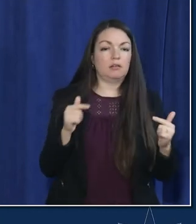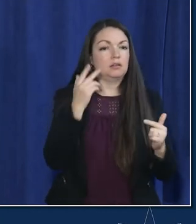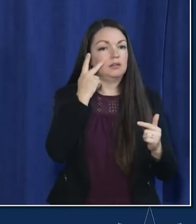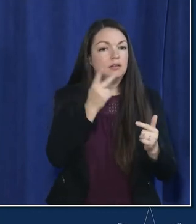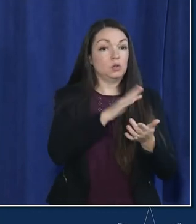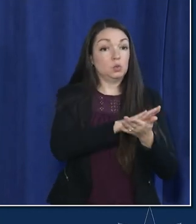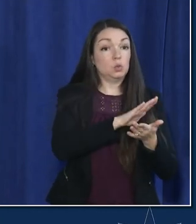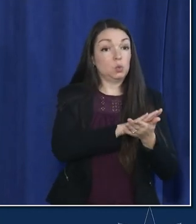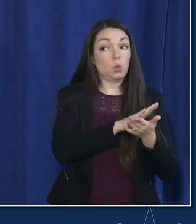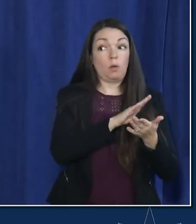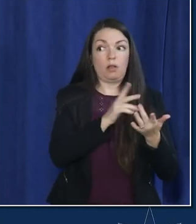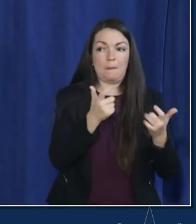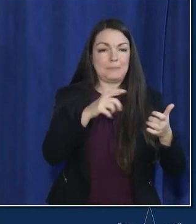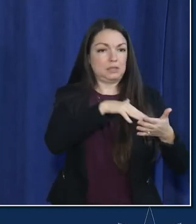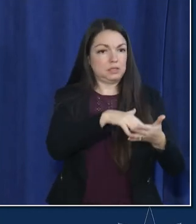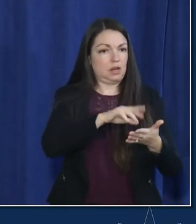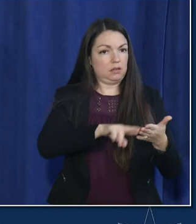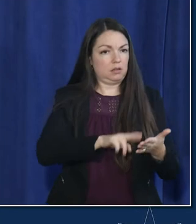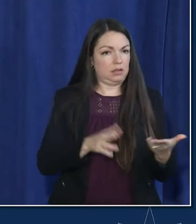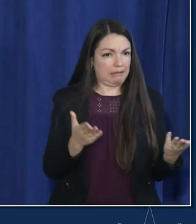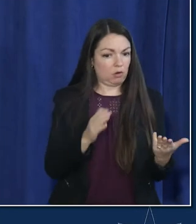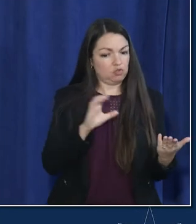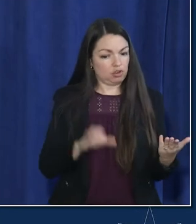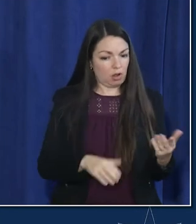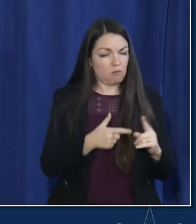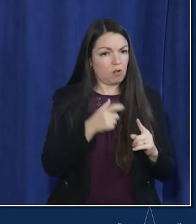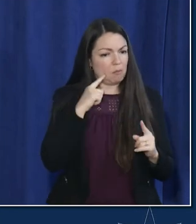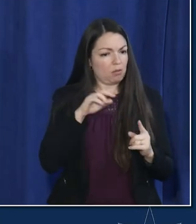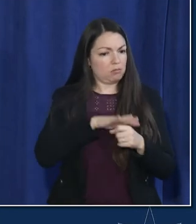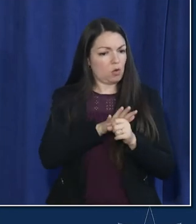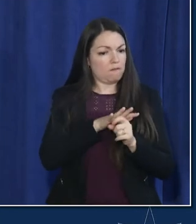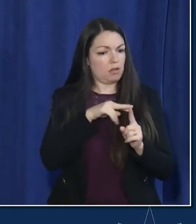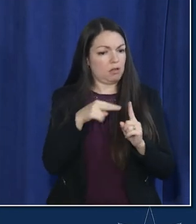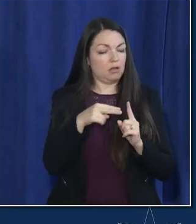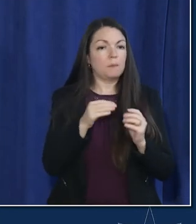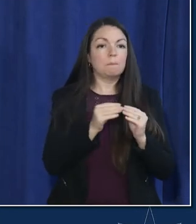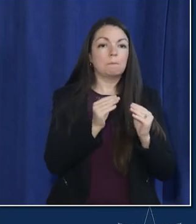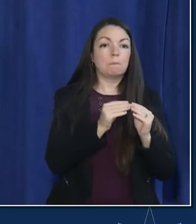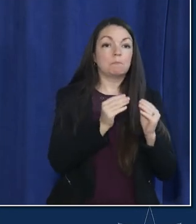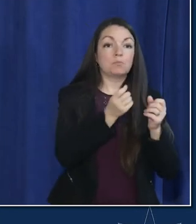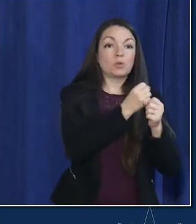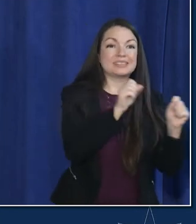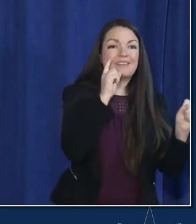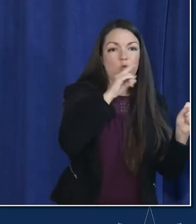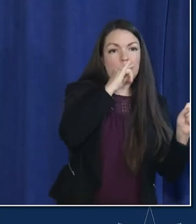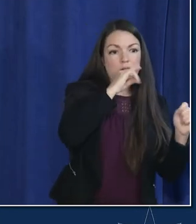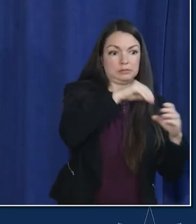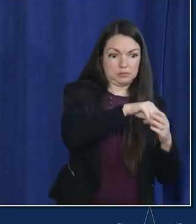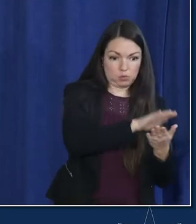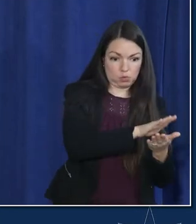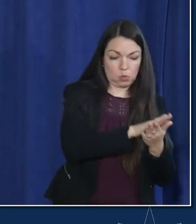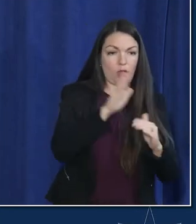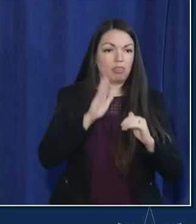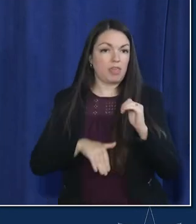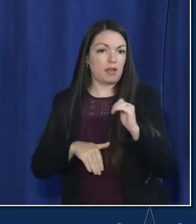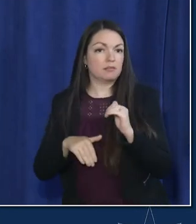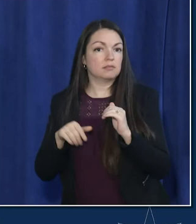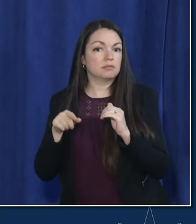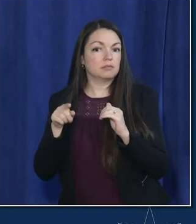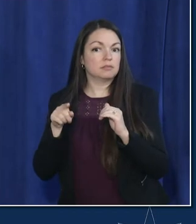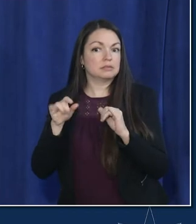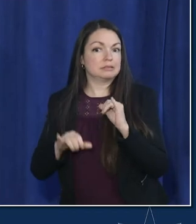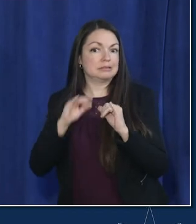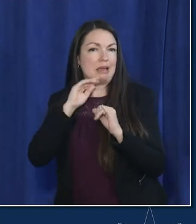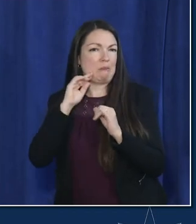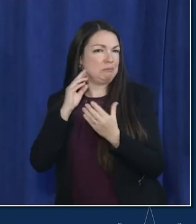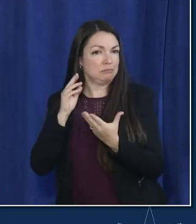in a big study here in chicago that it was actually from a coveted perspective it was safer for the kids who were in school uh than the kids um who were who were